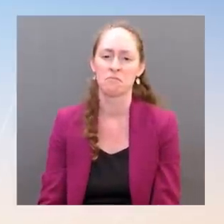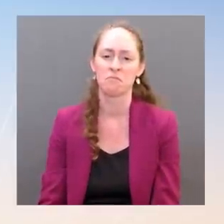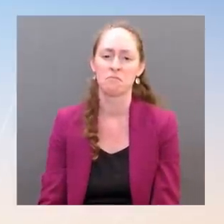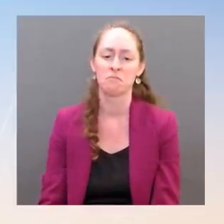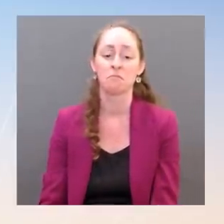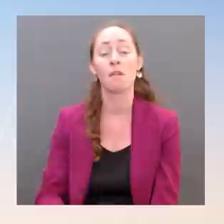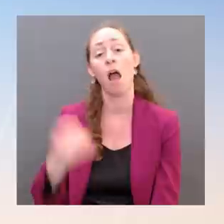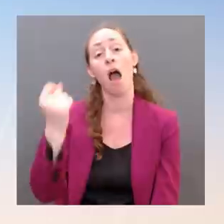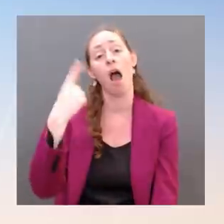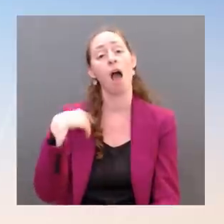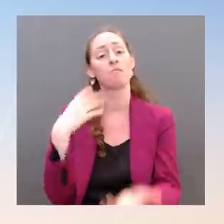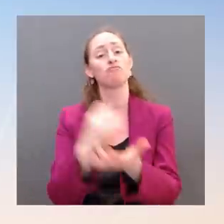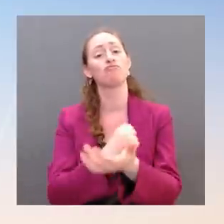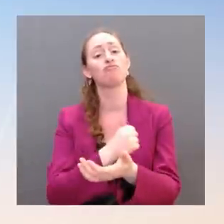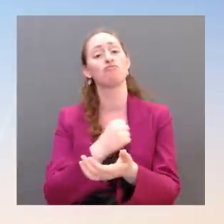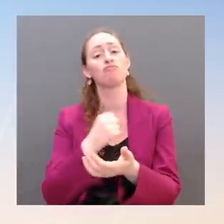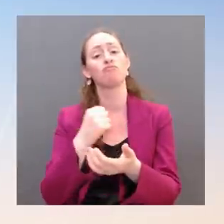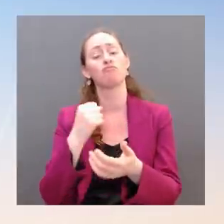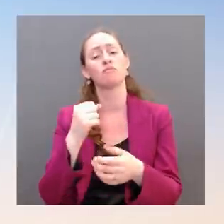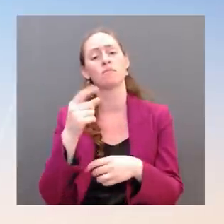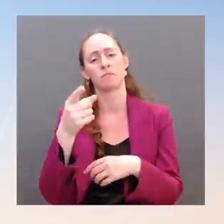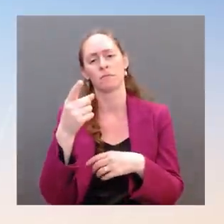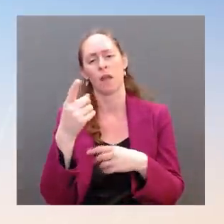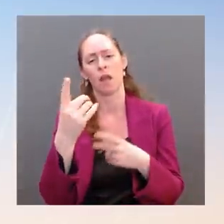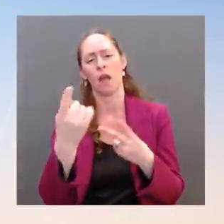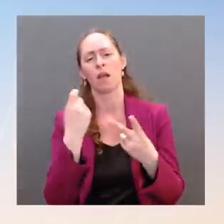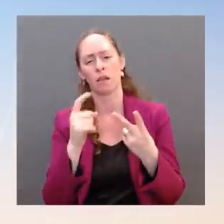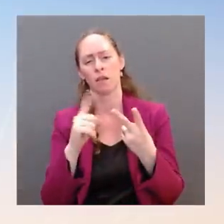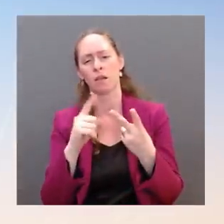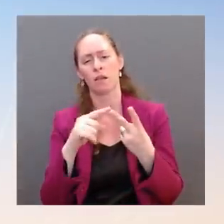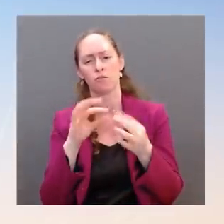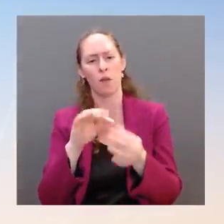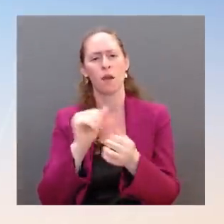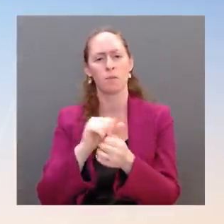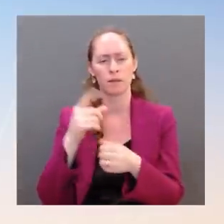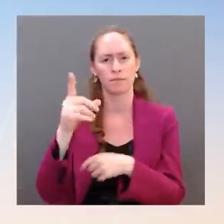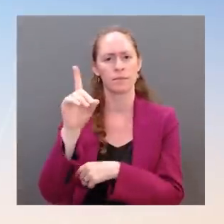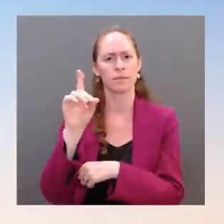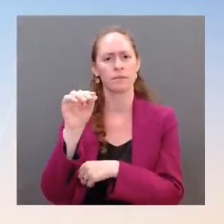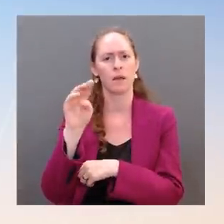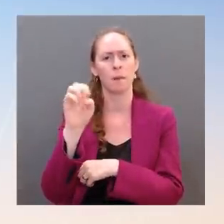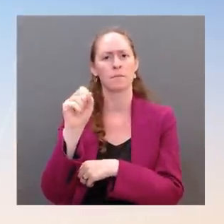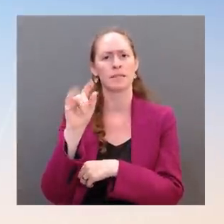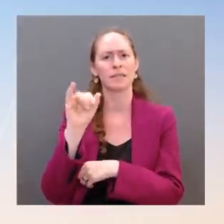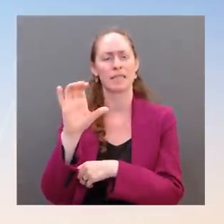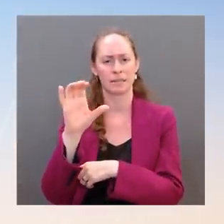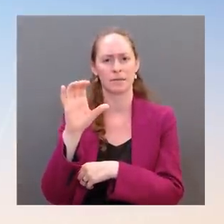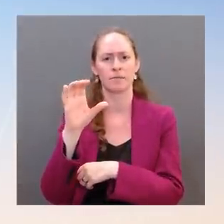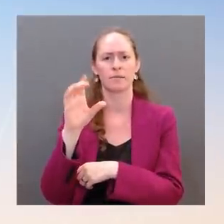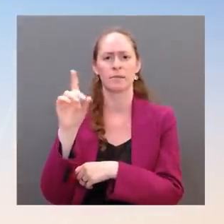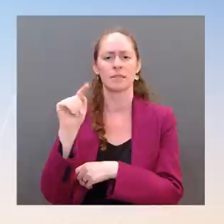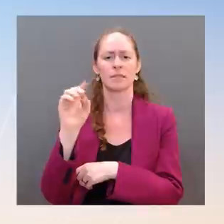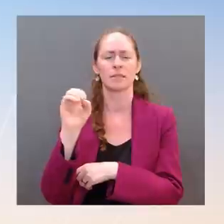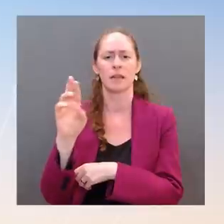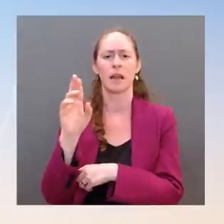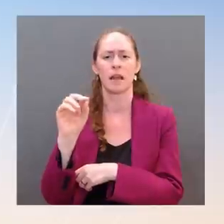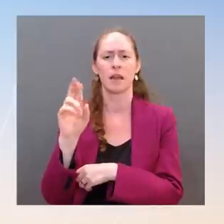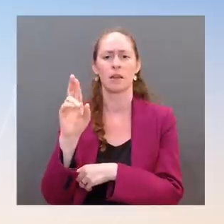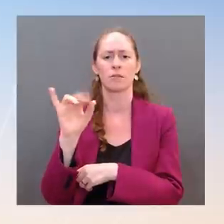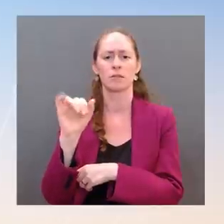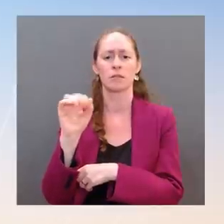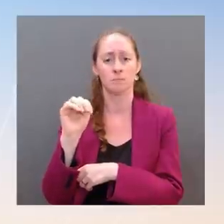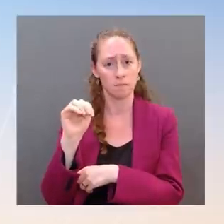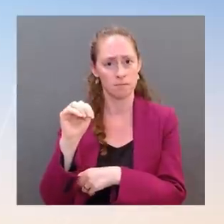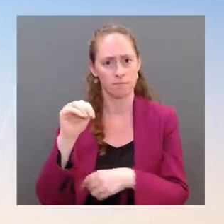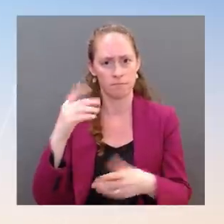terrorism and what the president said yesterday about the about domestic terrorism. Look, it's a it's a growing and evolving threat and one that